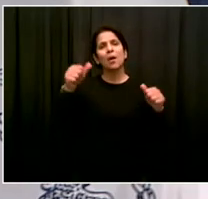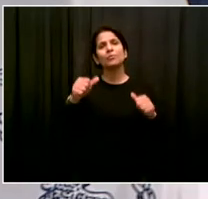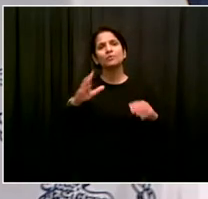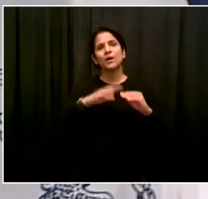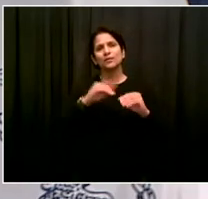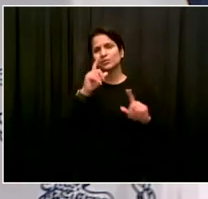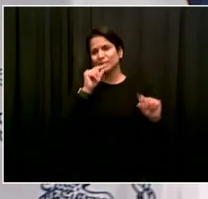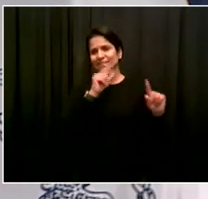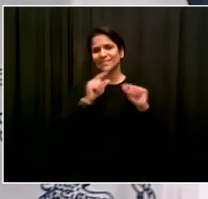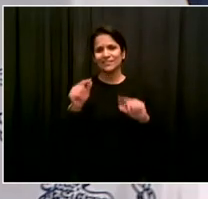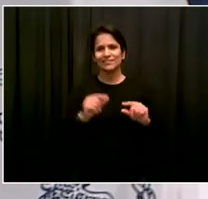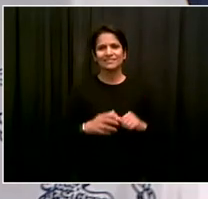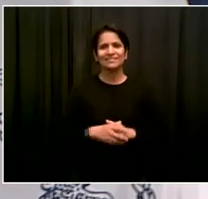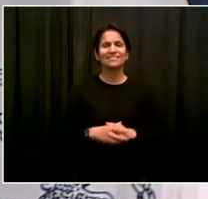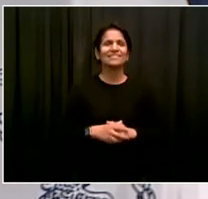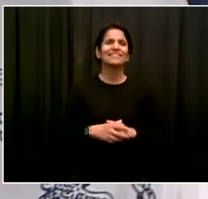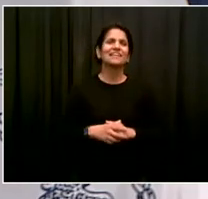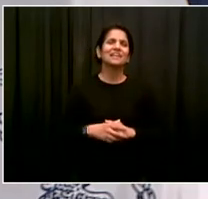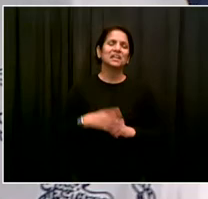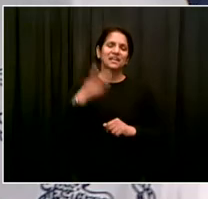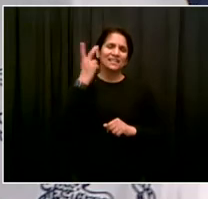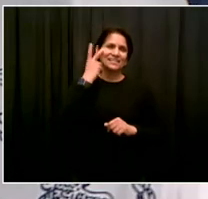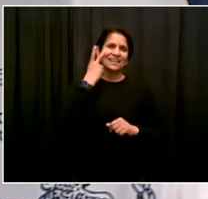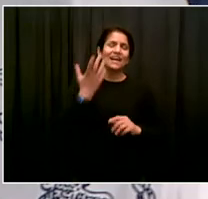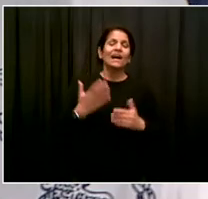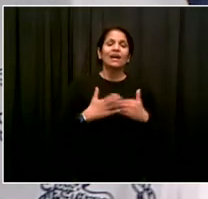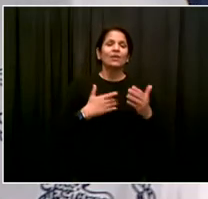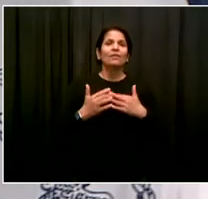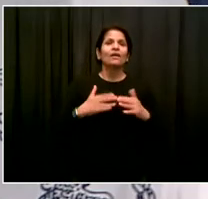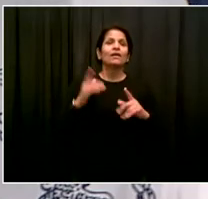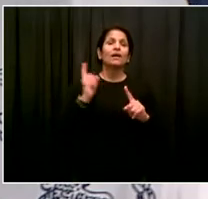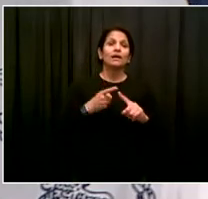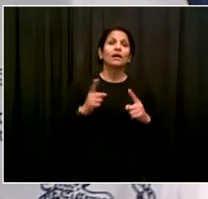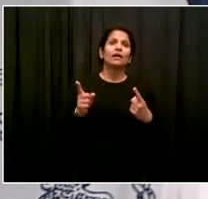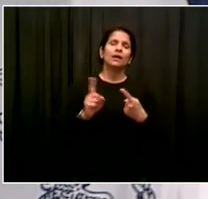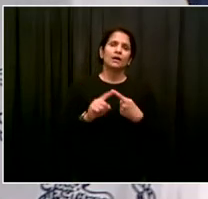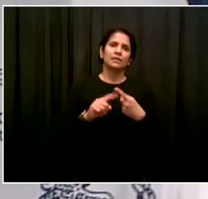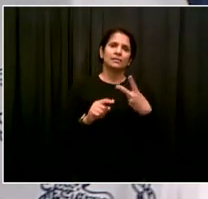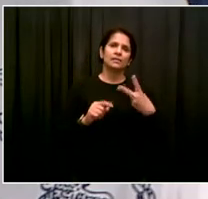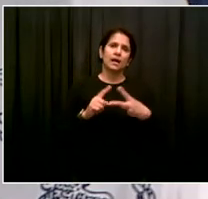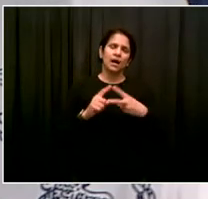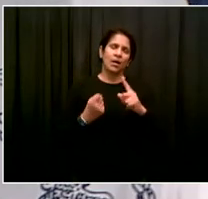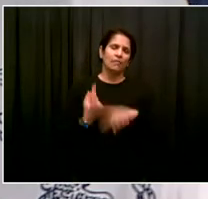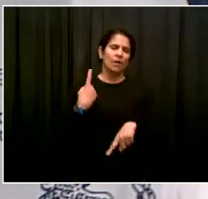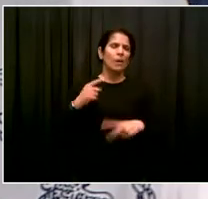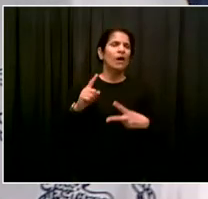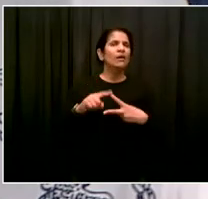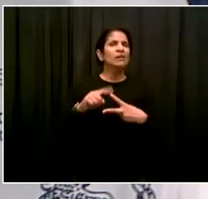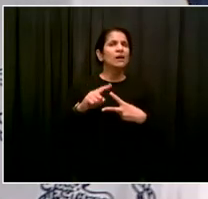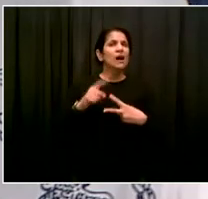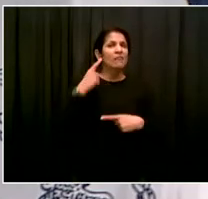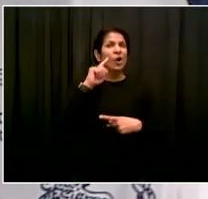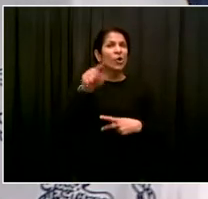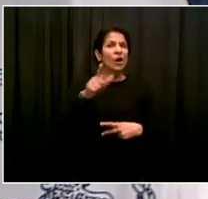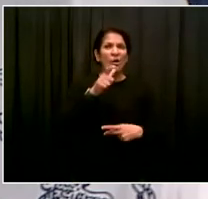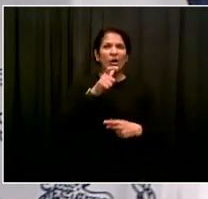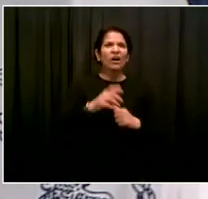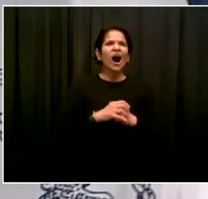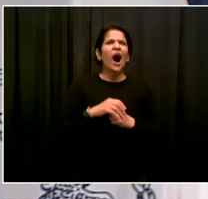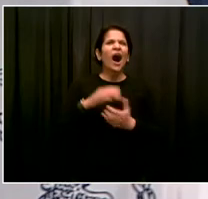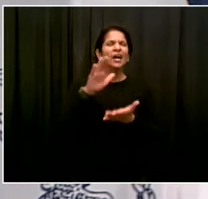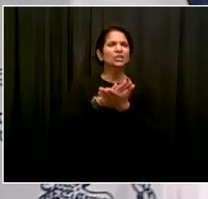My first question is a little bit unrelated. It's actually for the Chancellor. I don't know if she could answer remotely while she's on